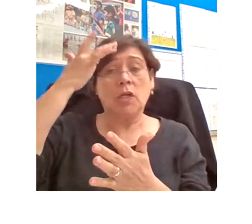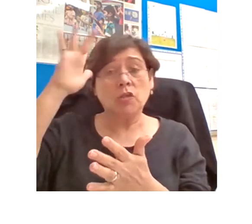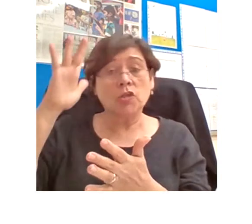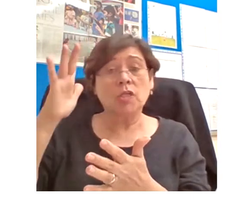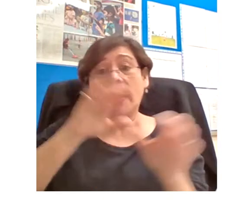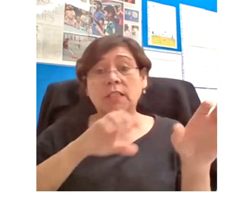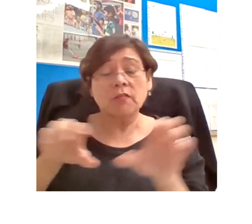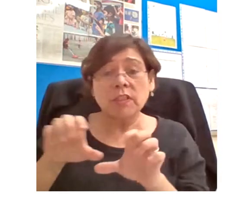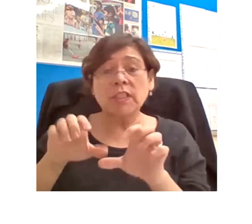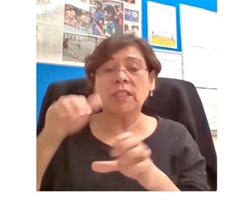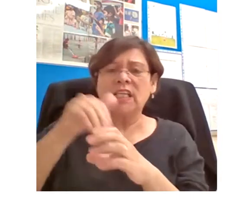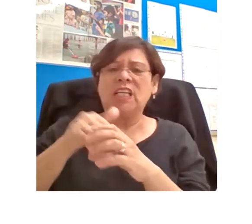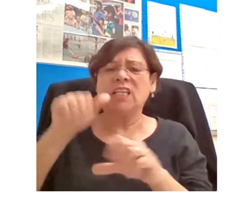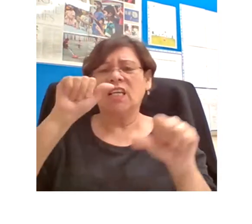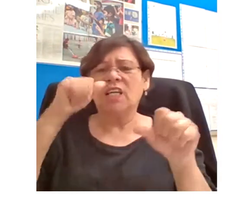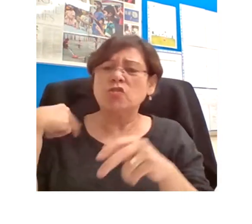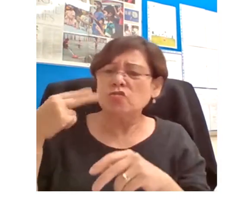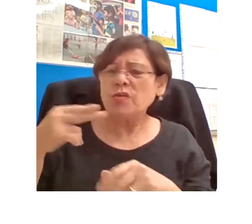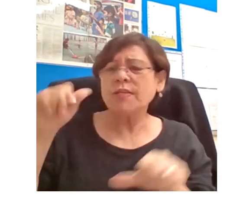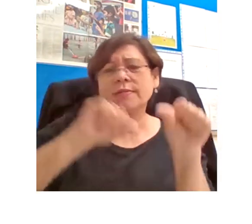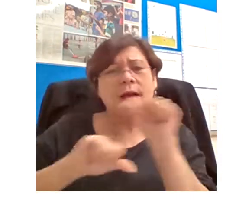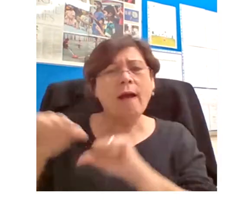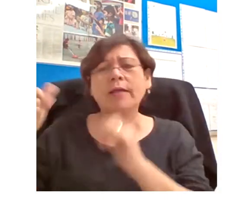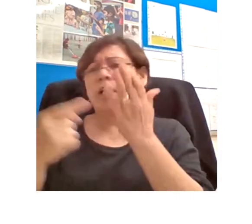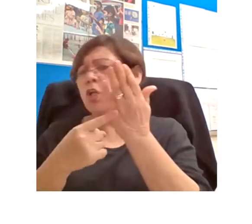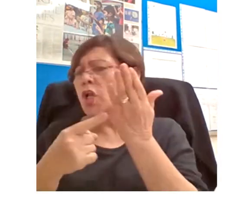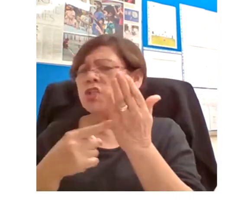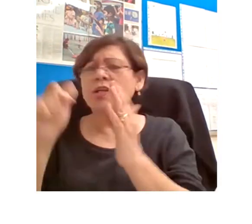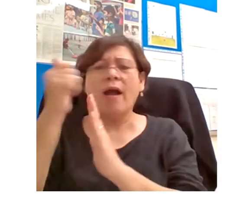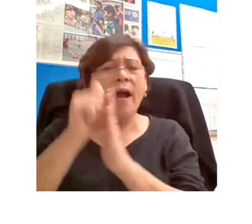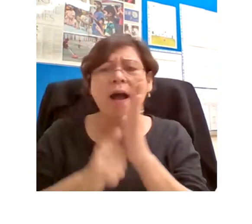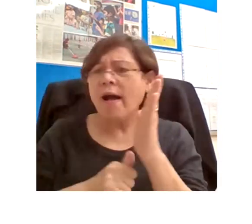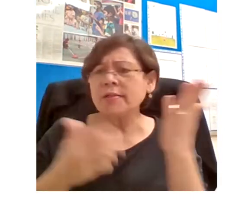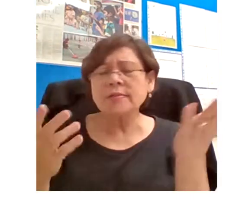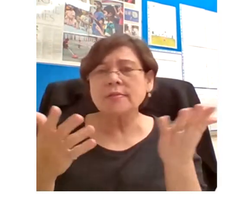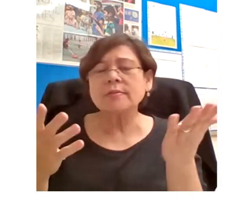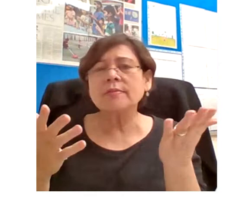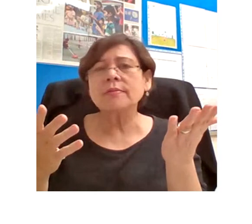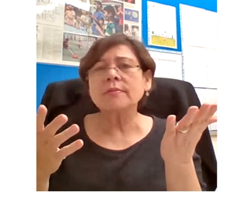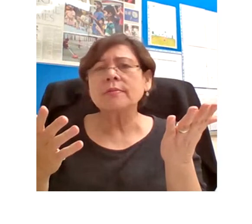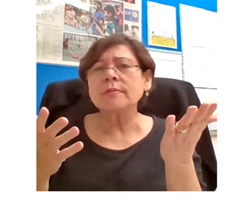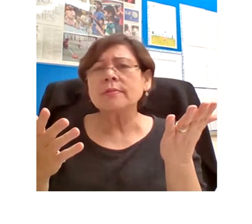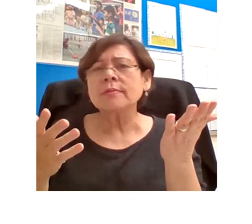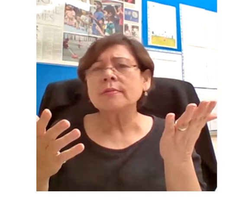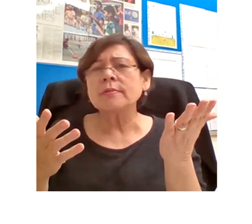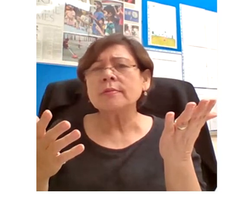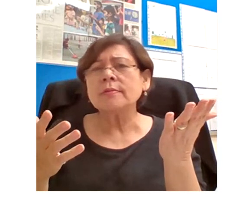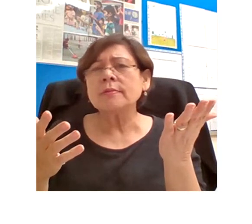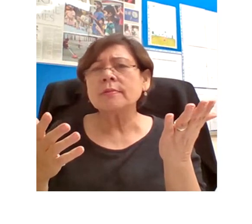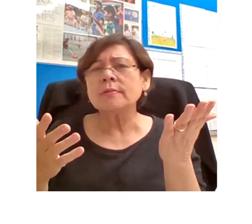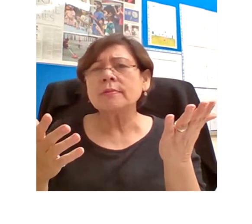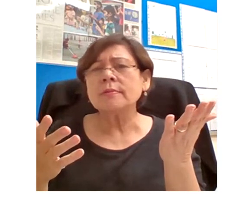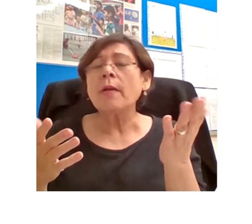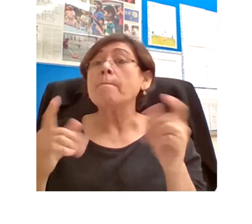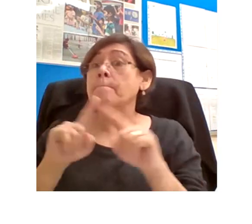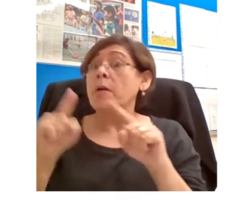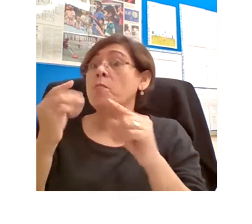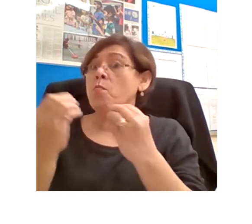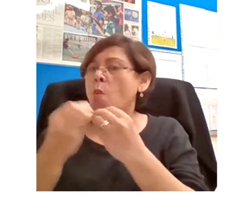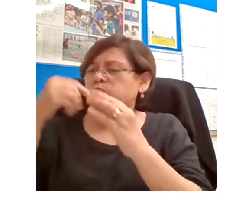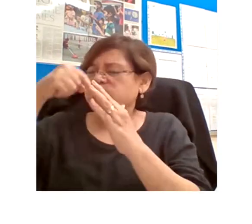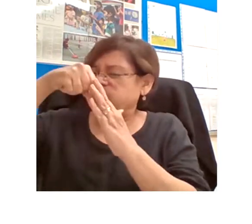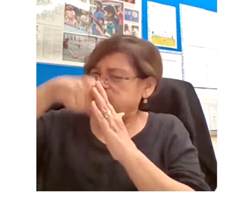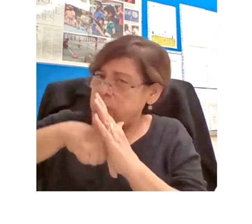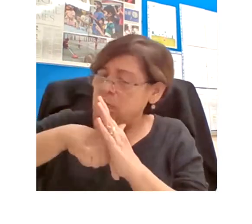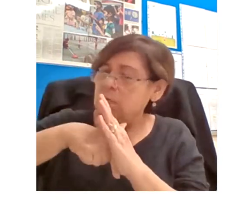technology, culture, art in its deeper historical context.